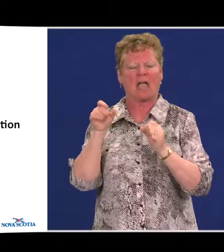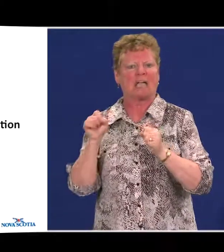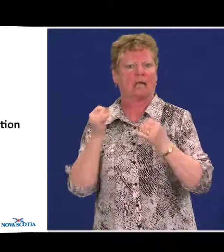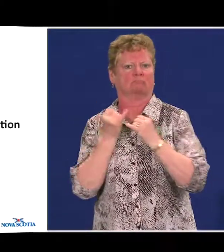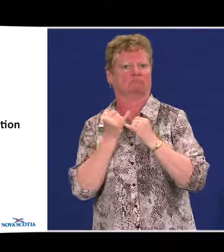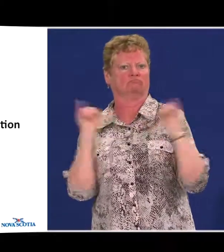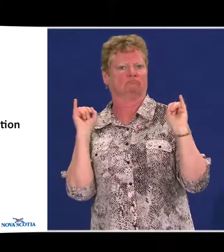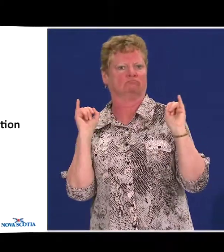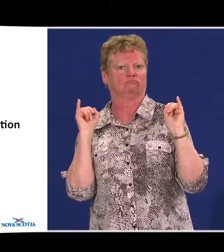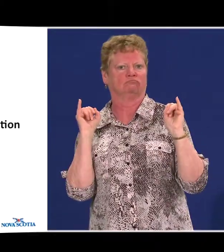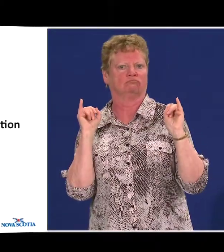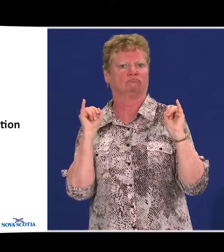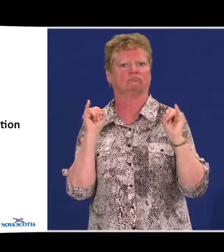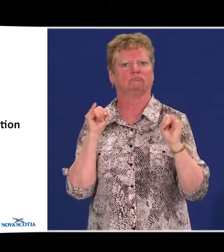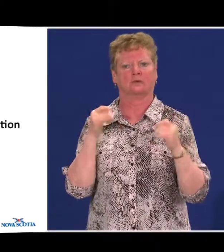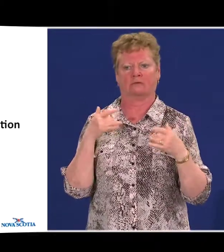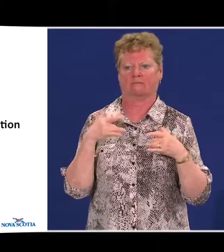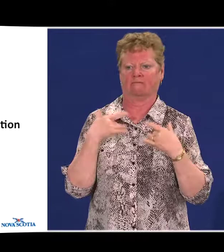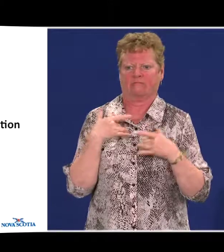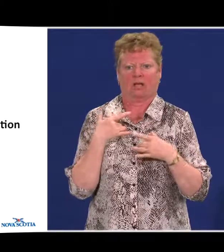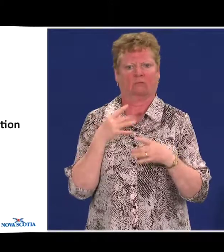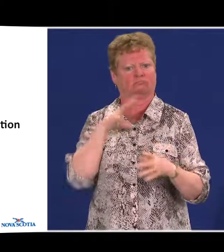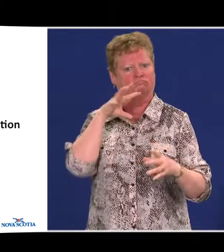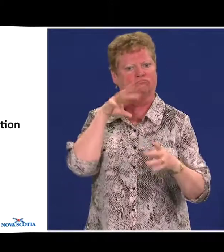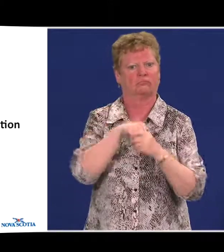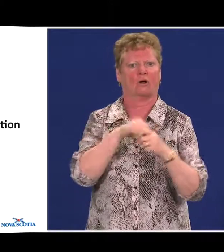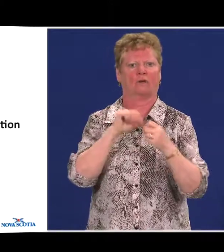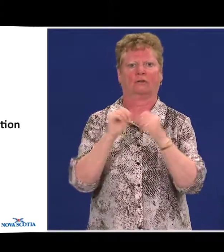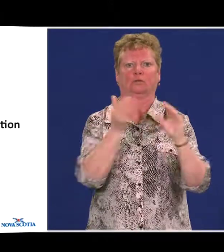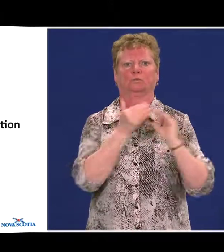and full community participation.